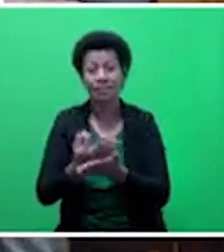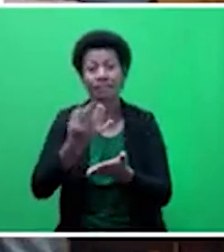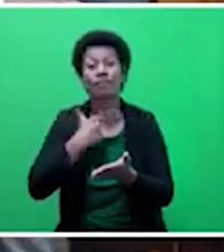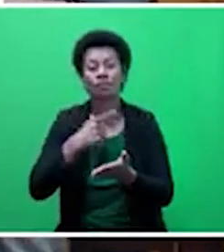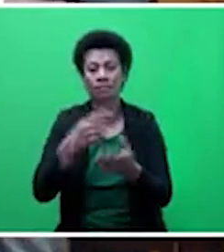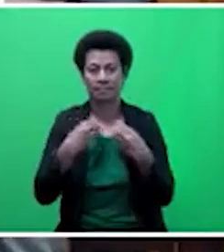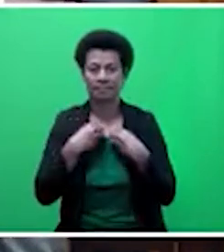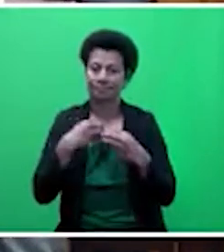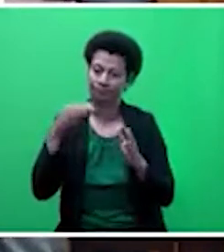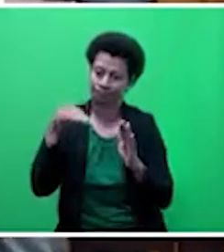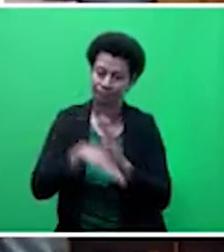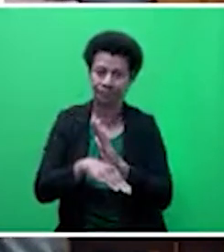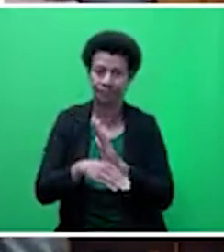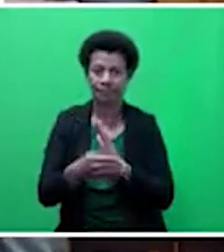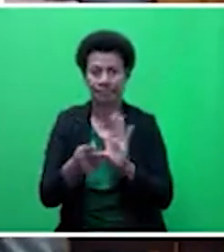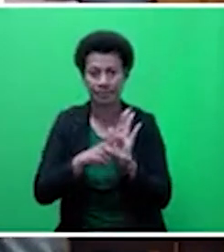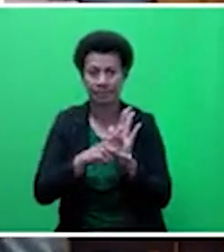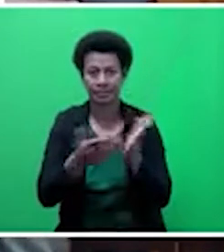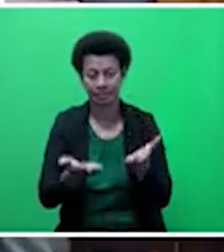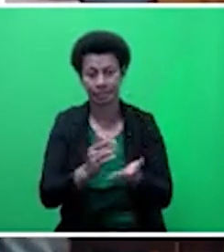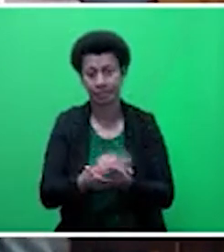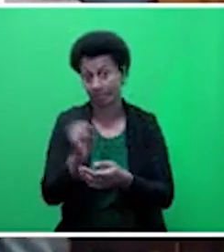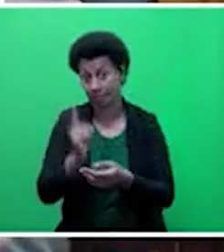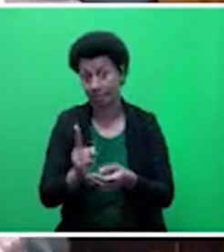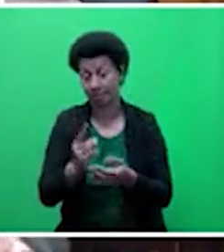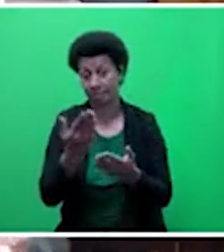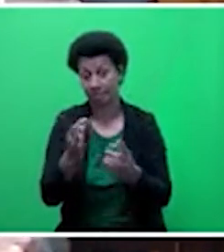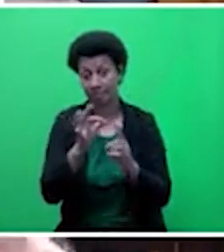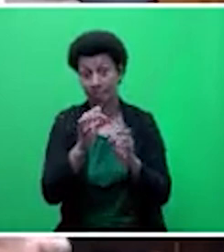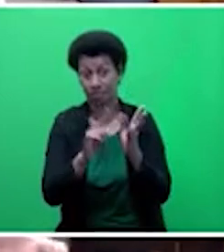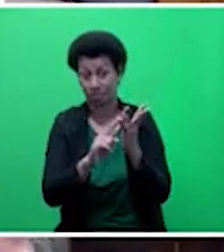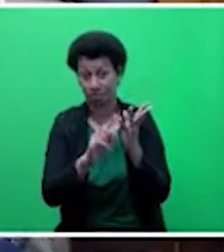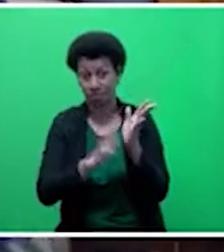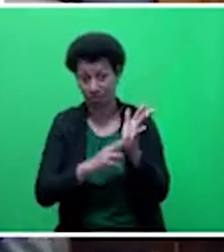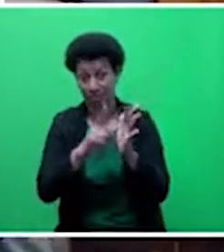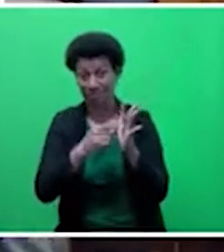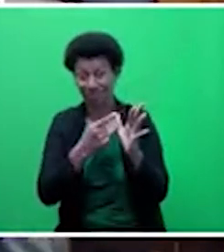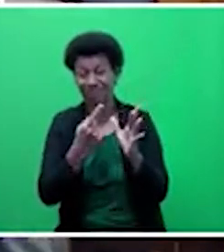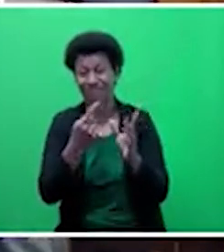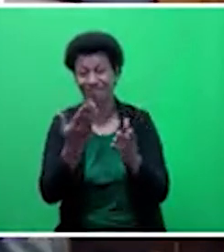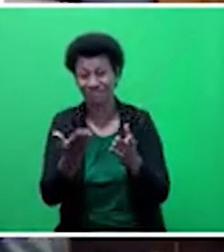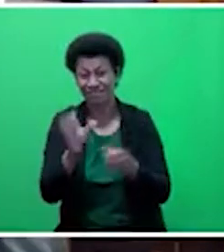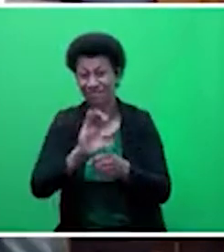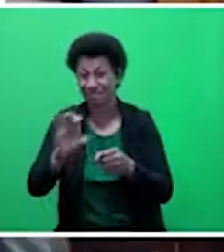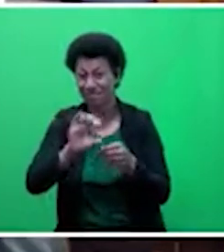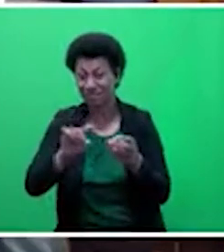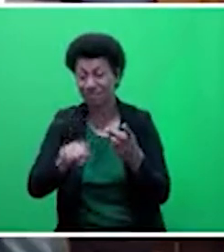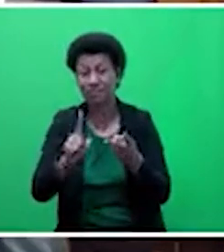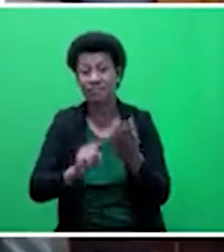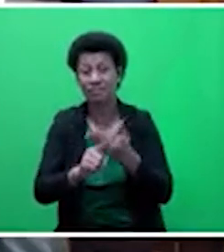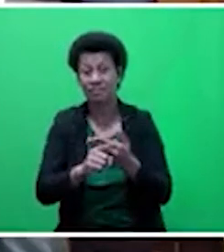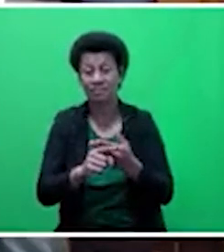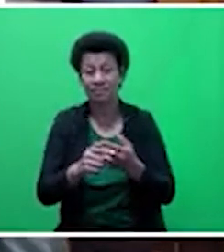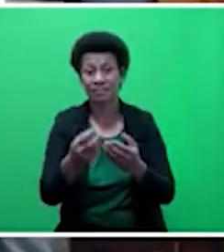If today Punja and Sons and FMF are bringing wheat at $300 a ton, grounding it in Fiji, making flour,